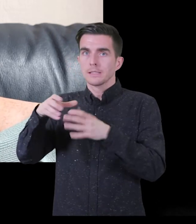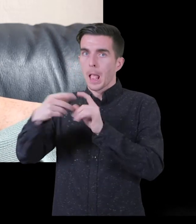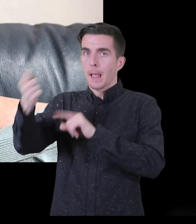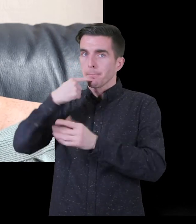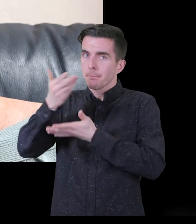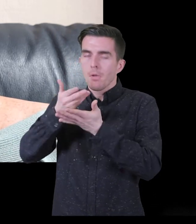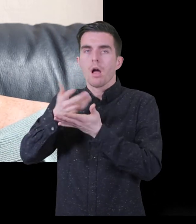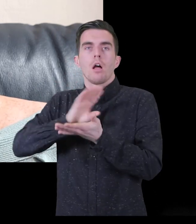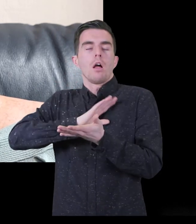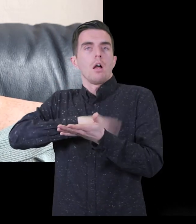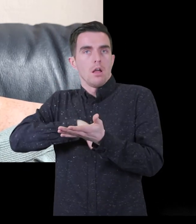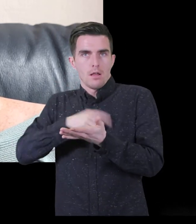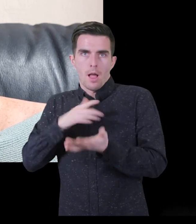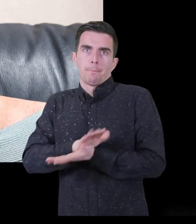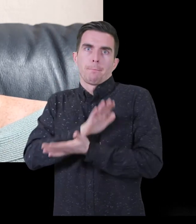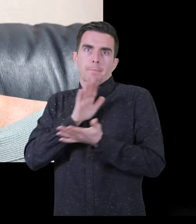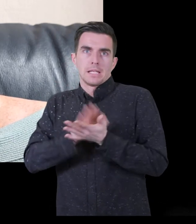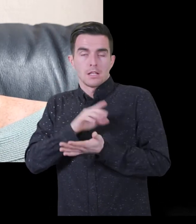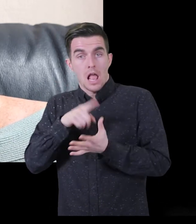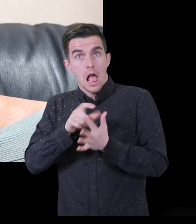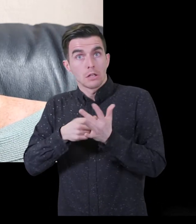happy to get the help.